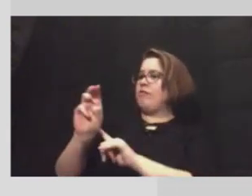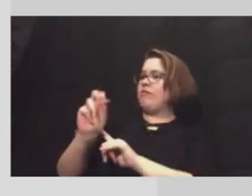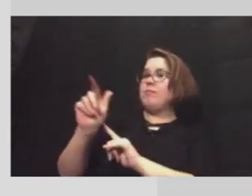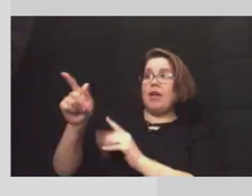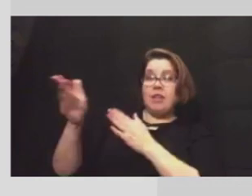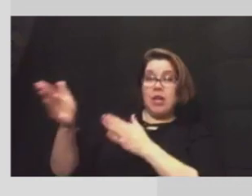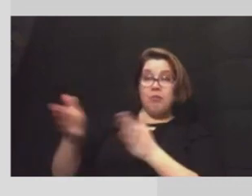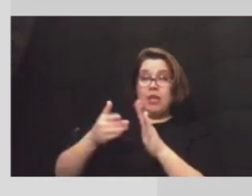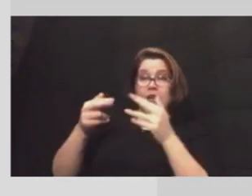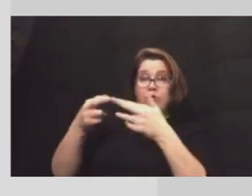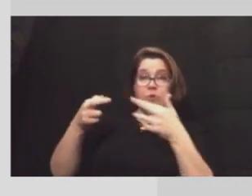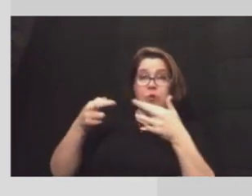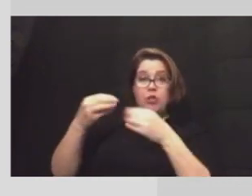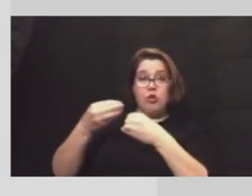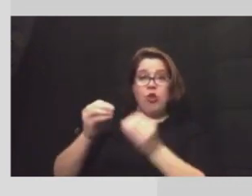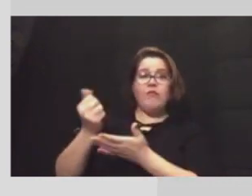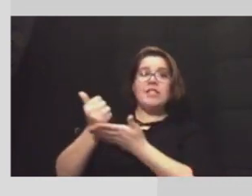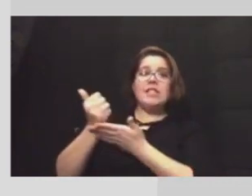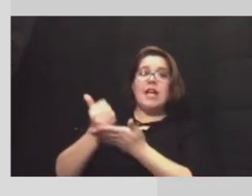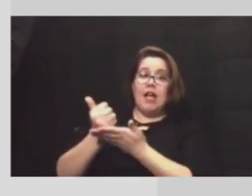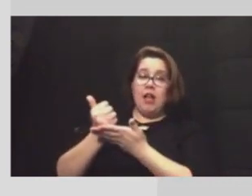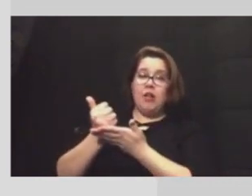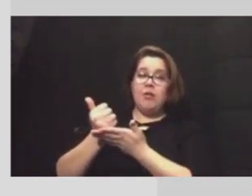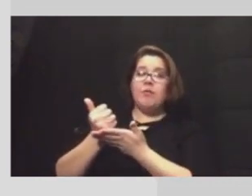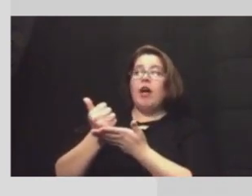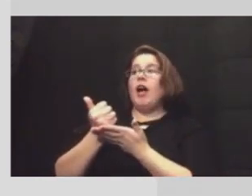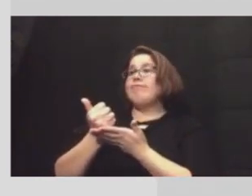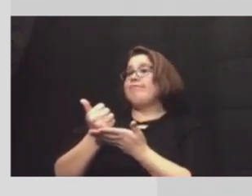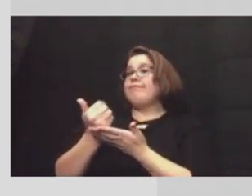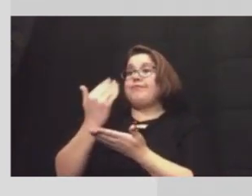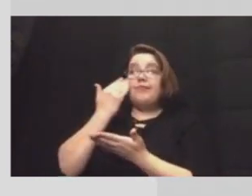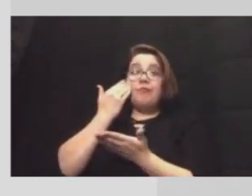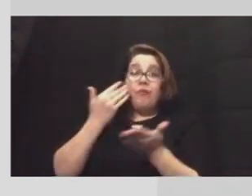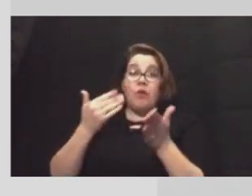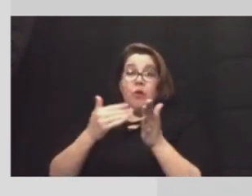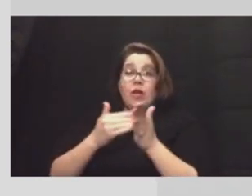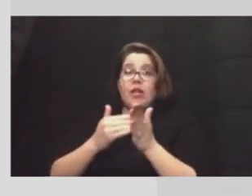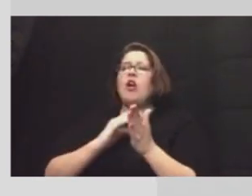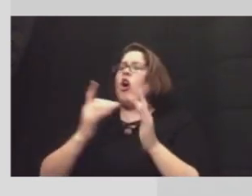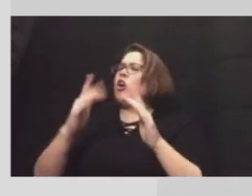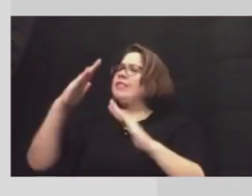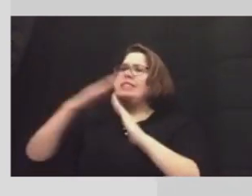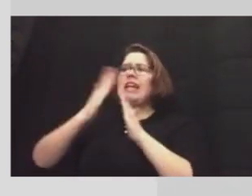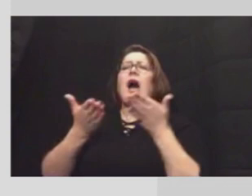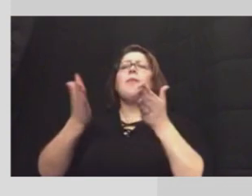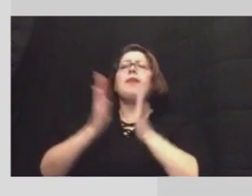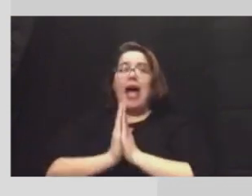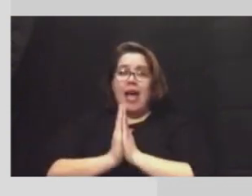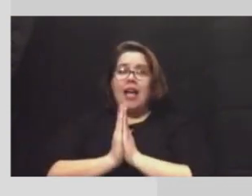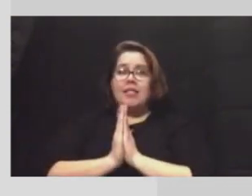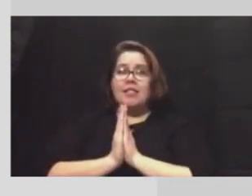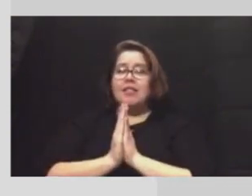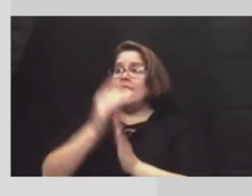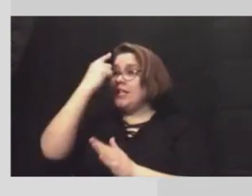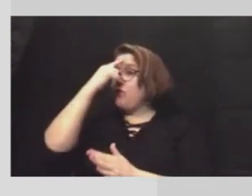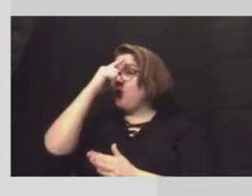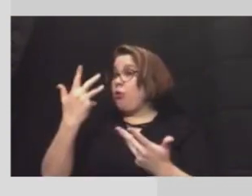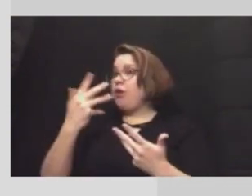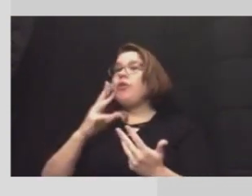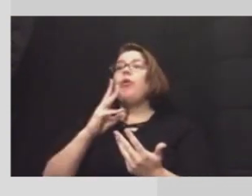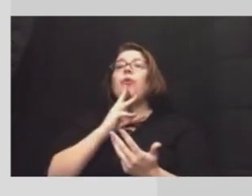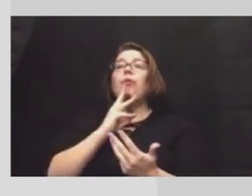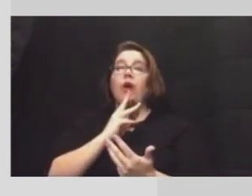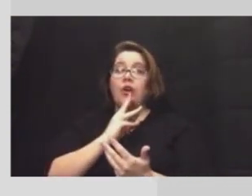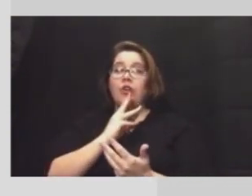regional office to help us out um you know again our big ask right now is a uh is for water uh